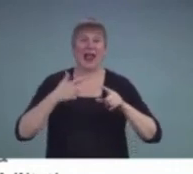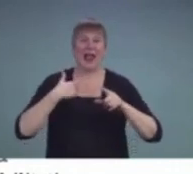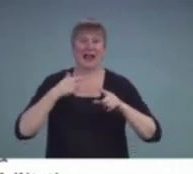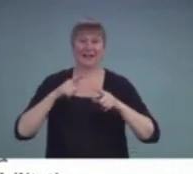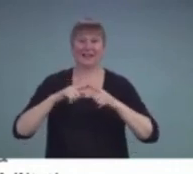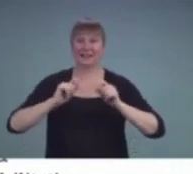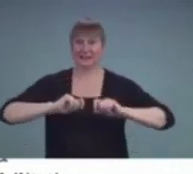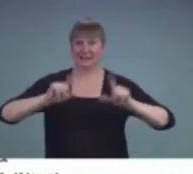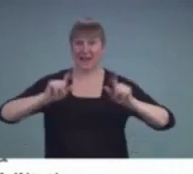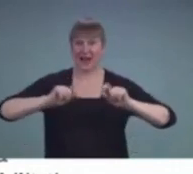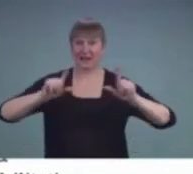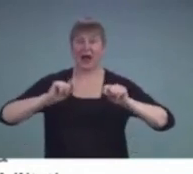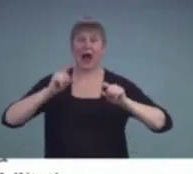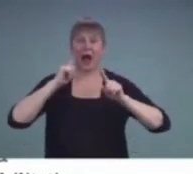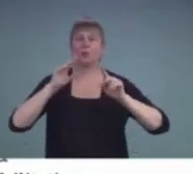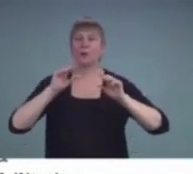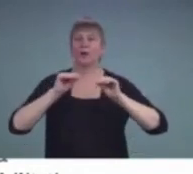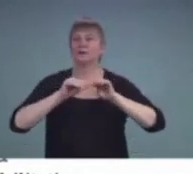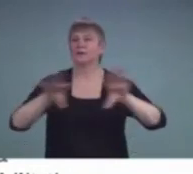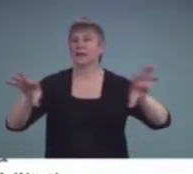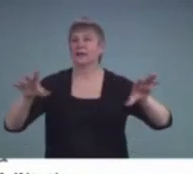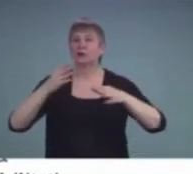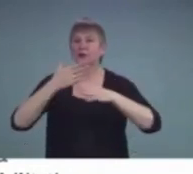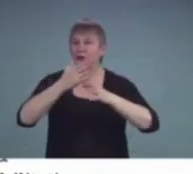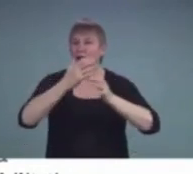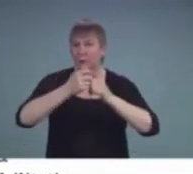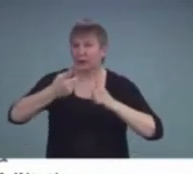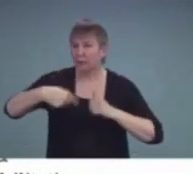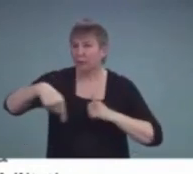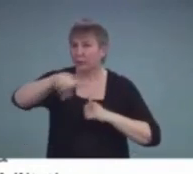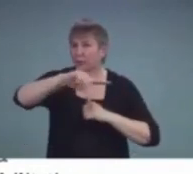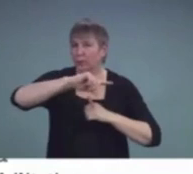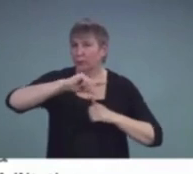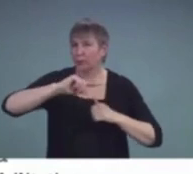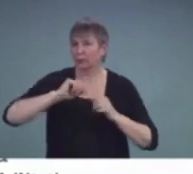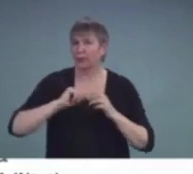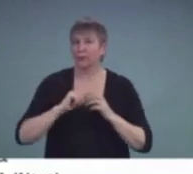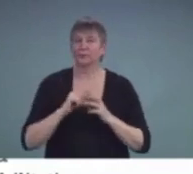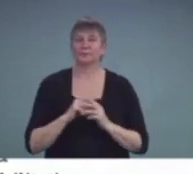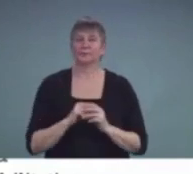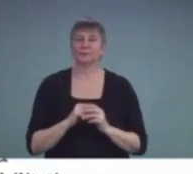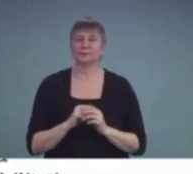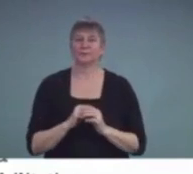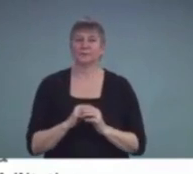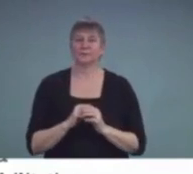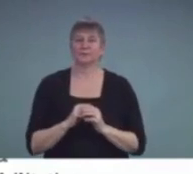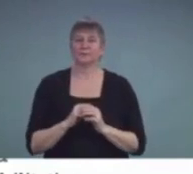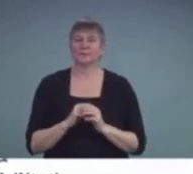sharing email that I send out once a month.